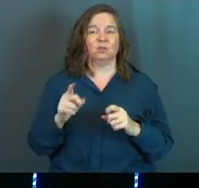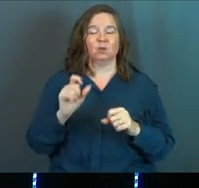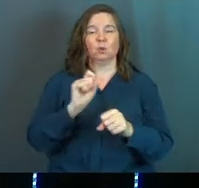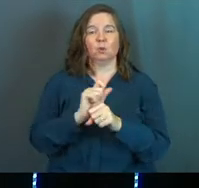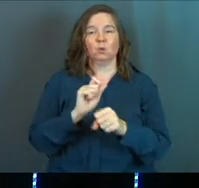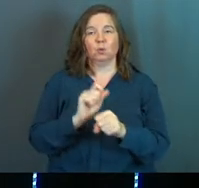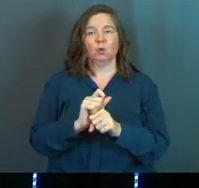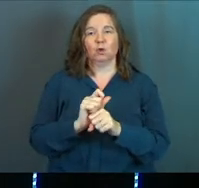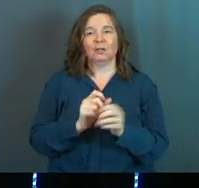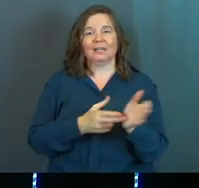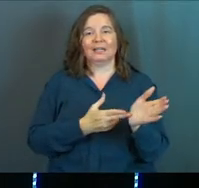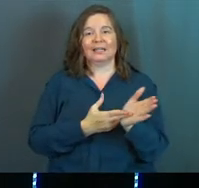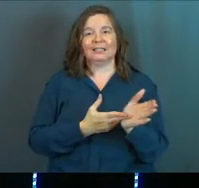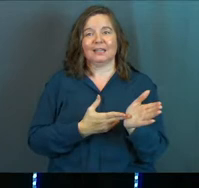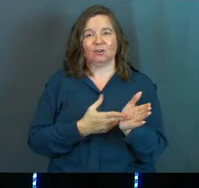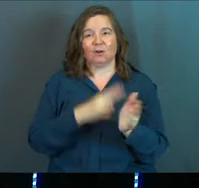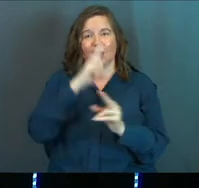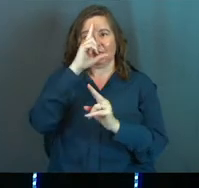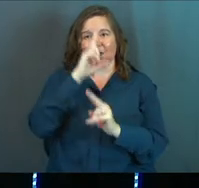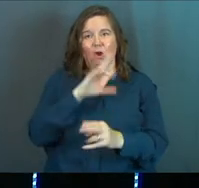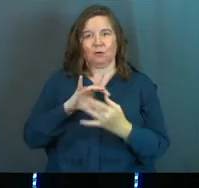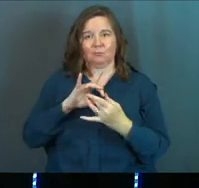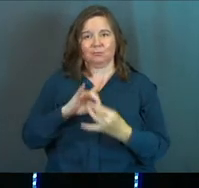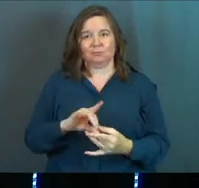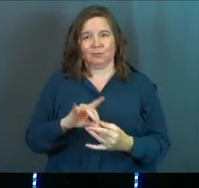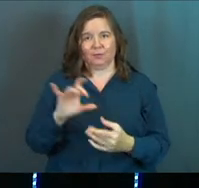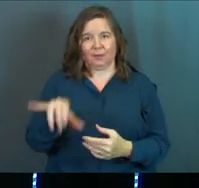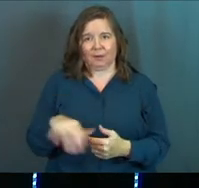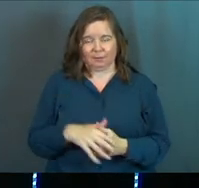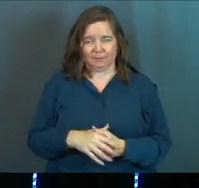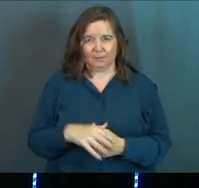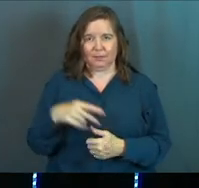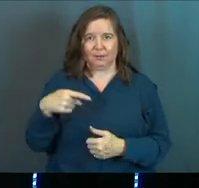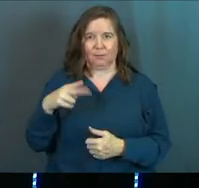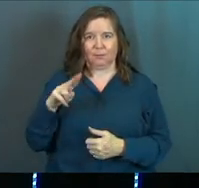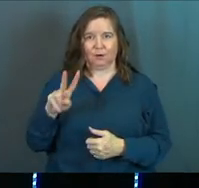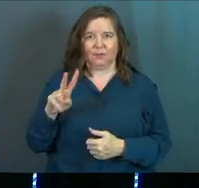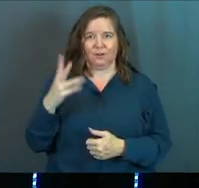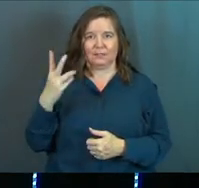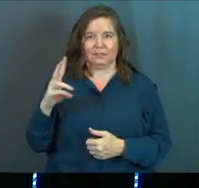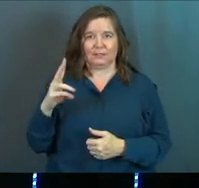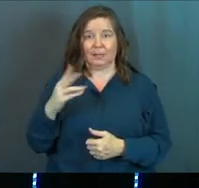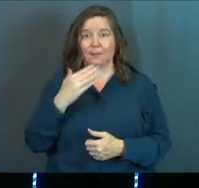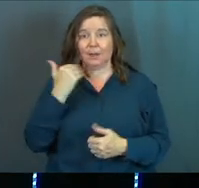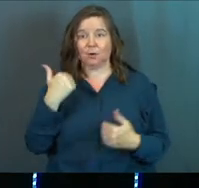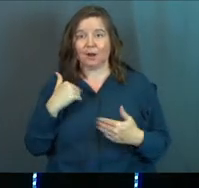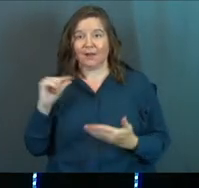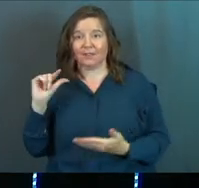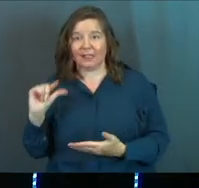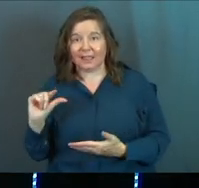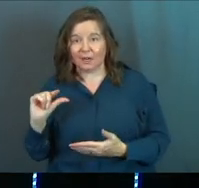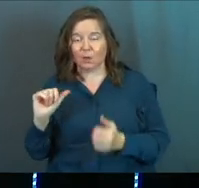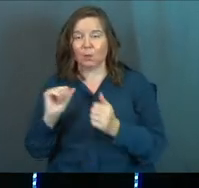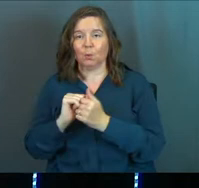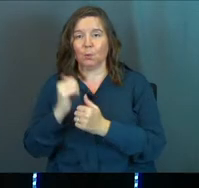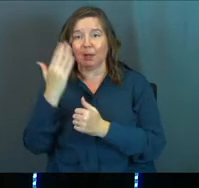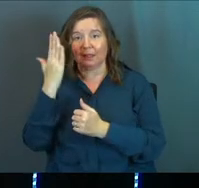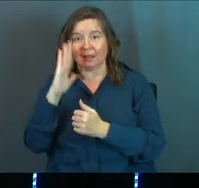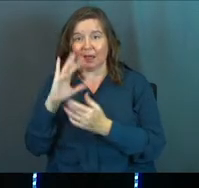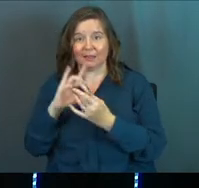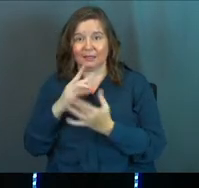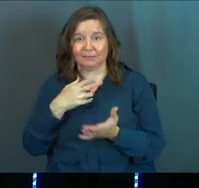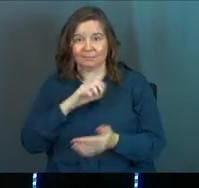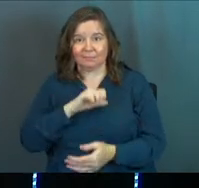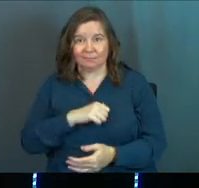work integrity and the honor that comes along with it. Proverbs 16a, better to have little with godliness